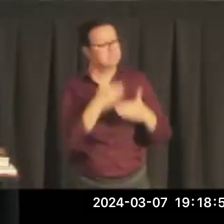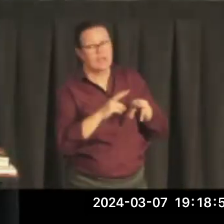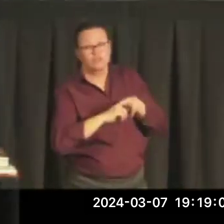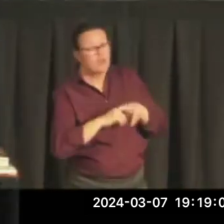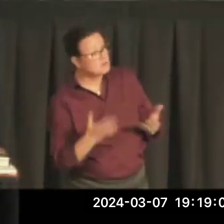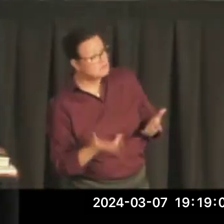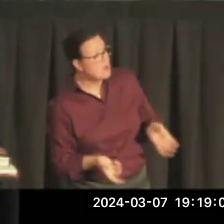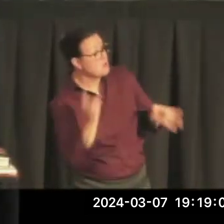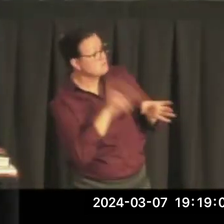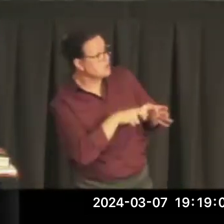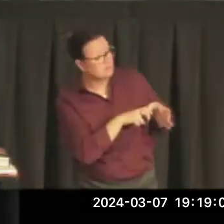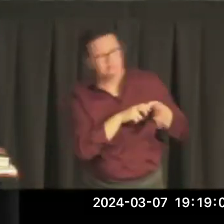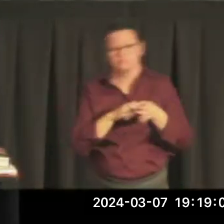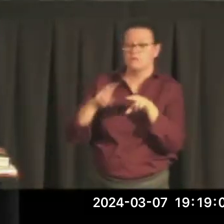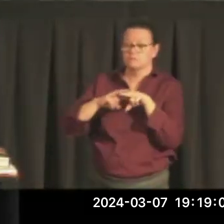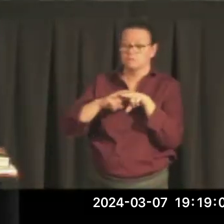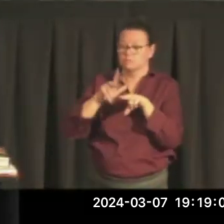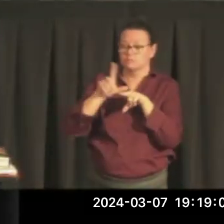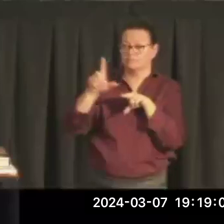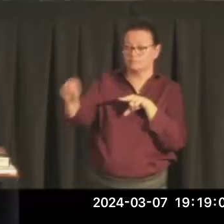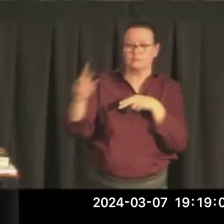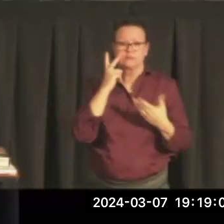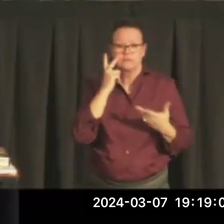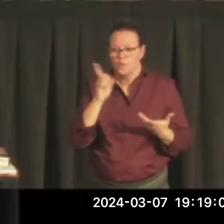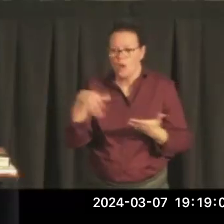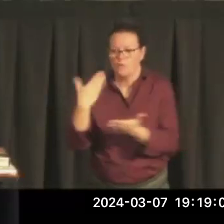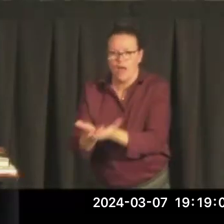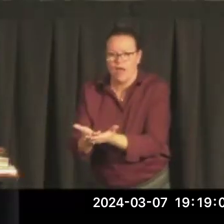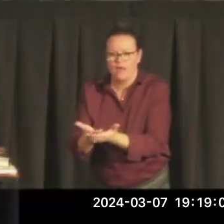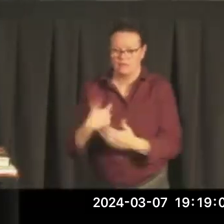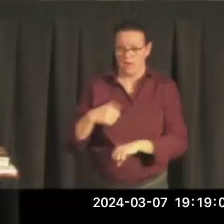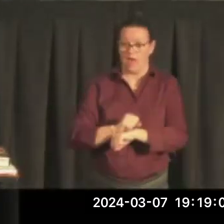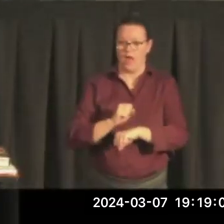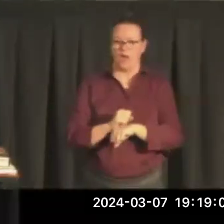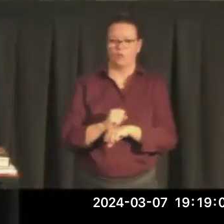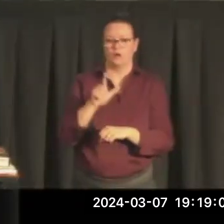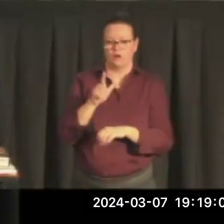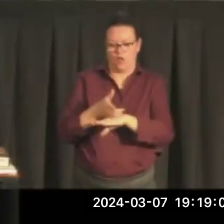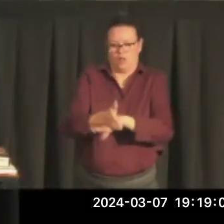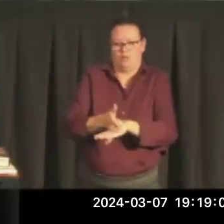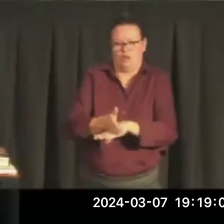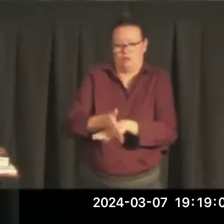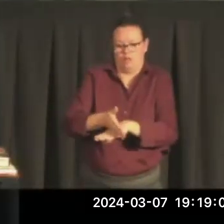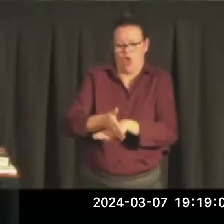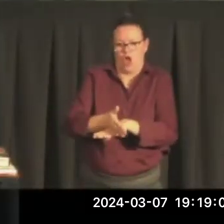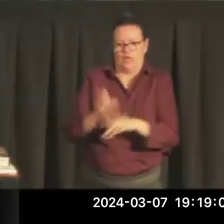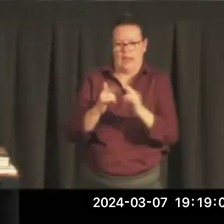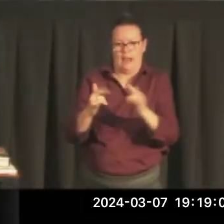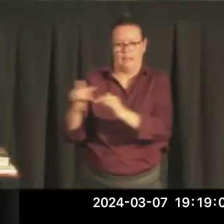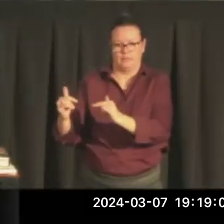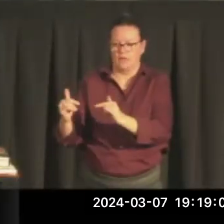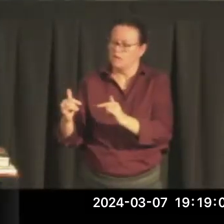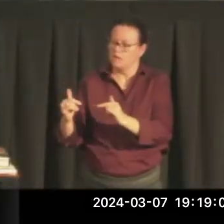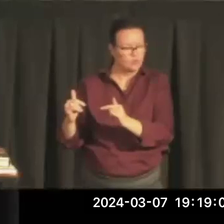I worked in logging camps. It was very low, very crude, very simple work. But that's the way